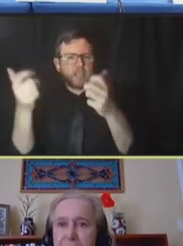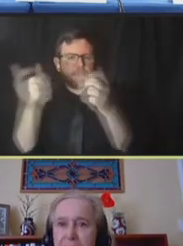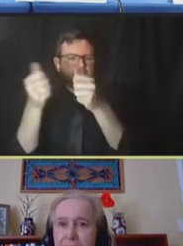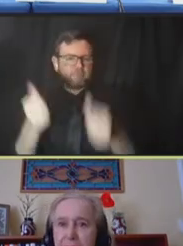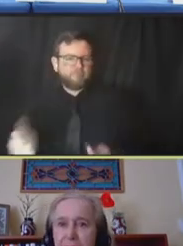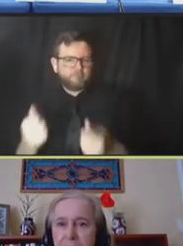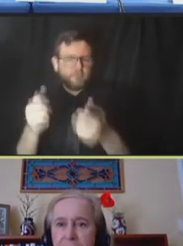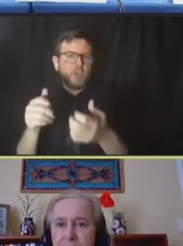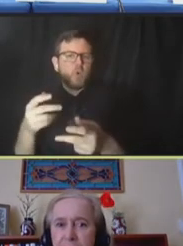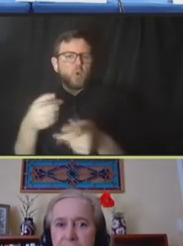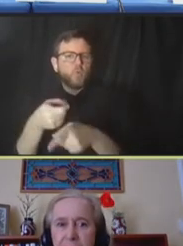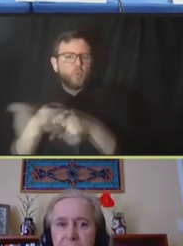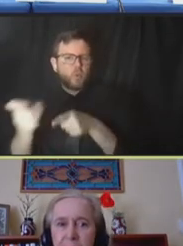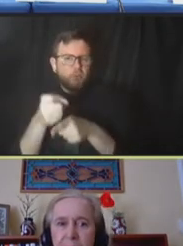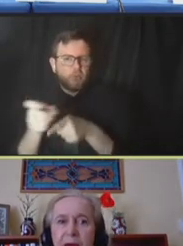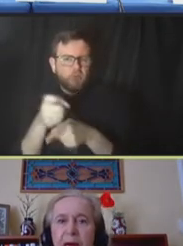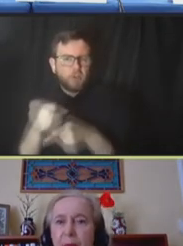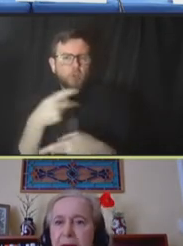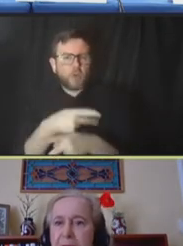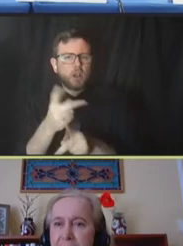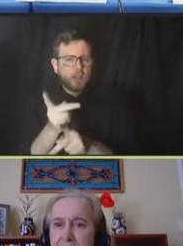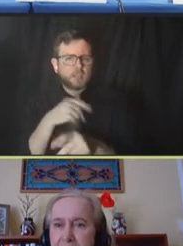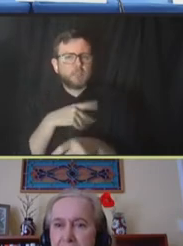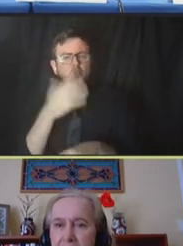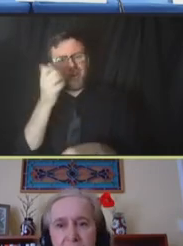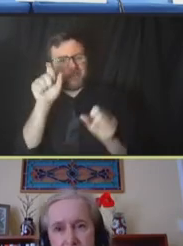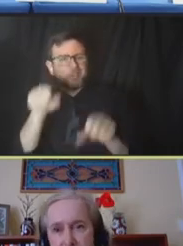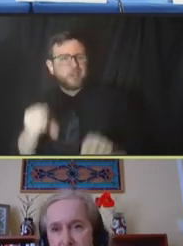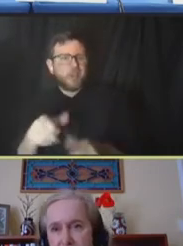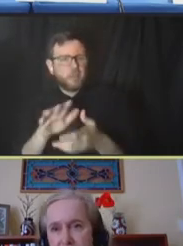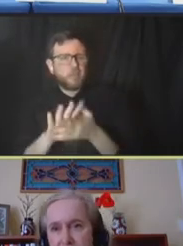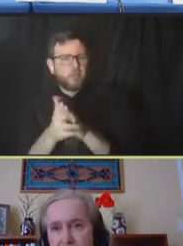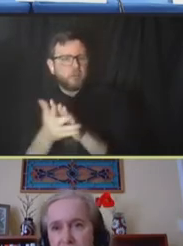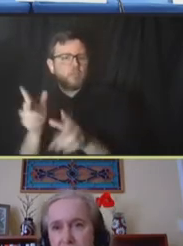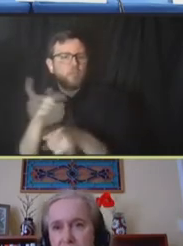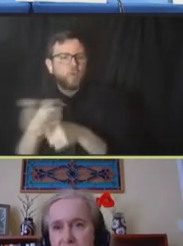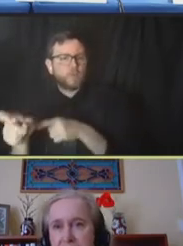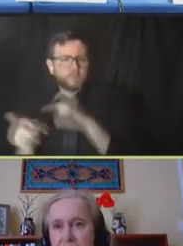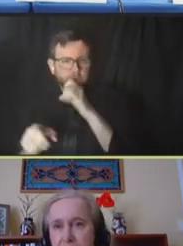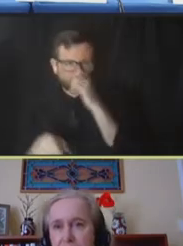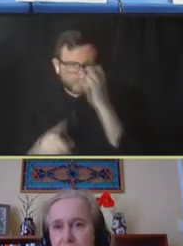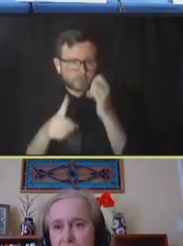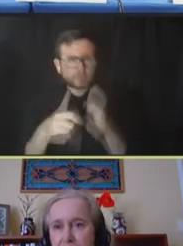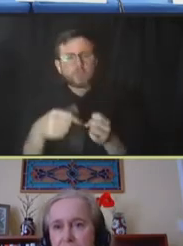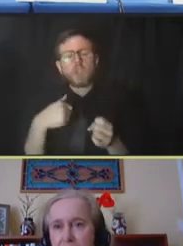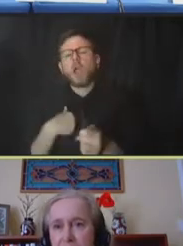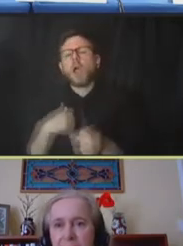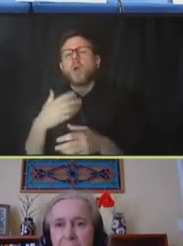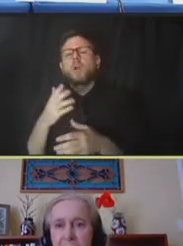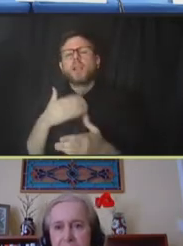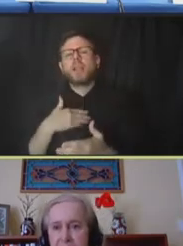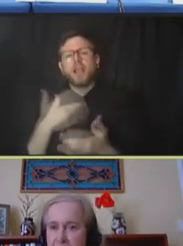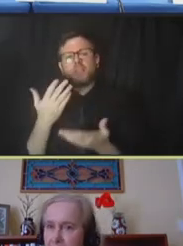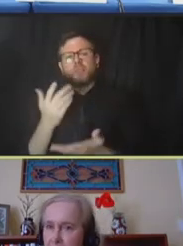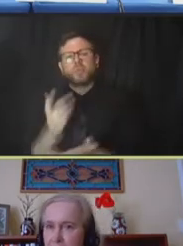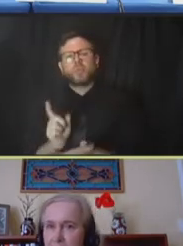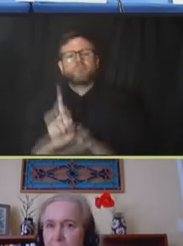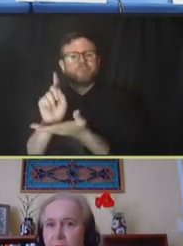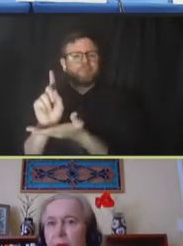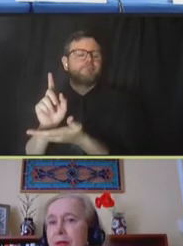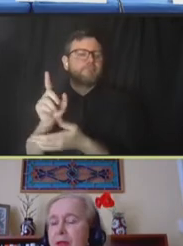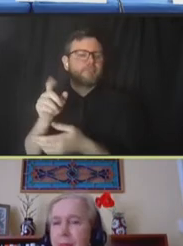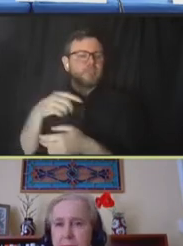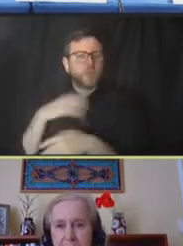slide, please. I would like to dedicate this presentation to all the essential workers who have kept us safe